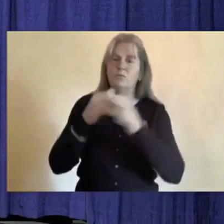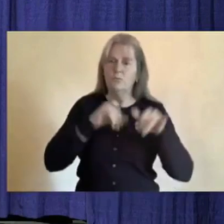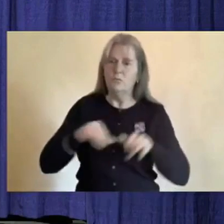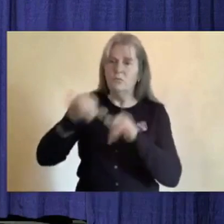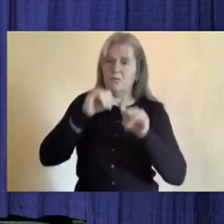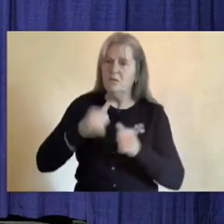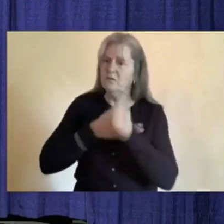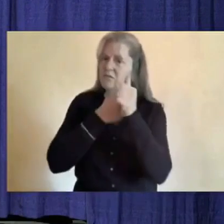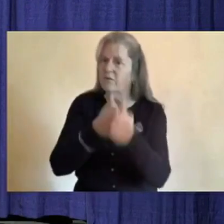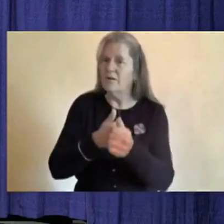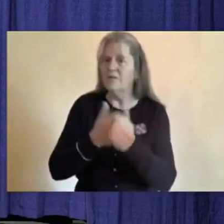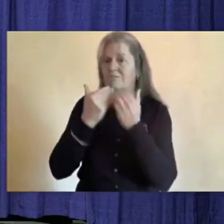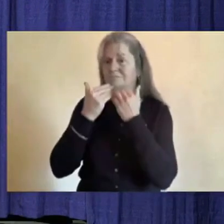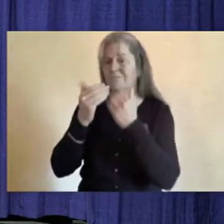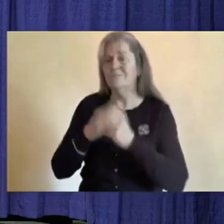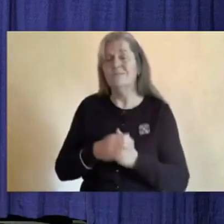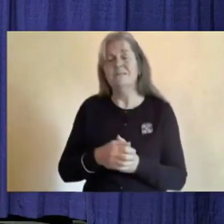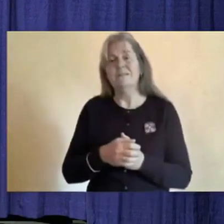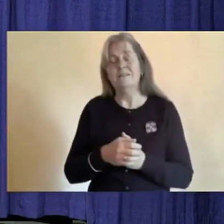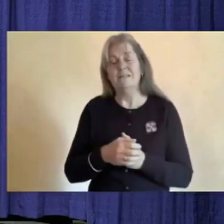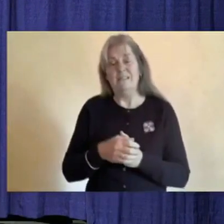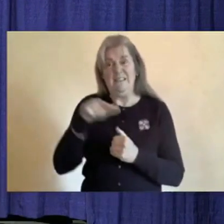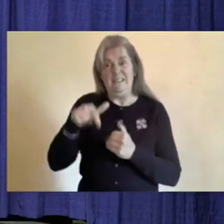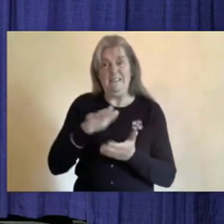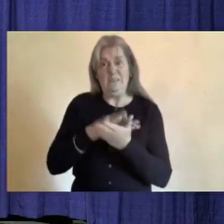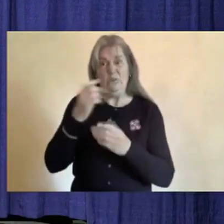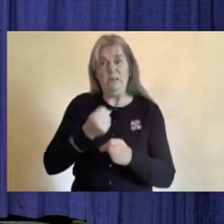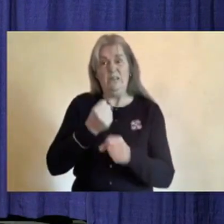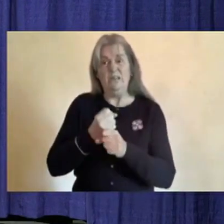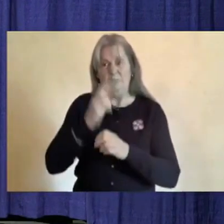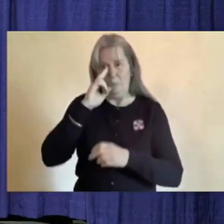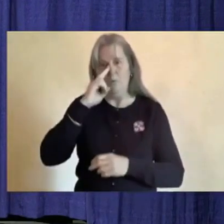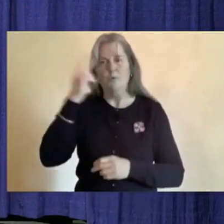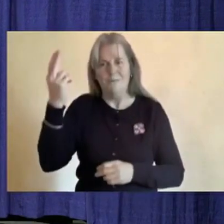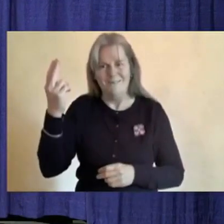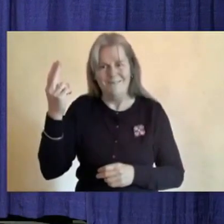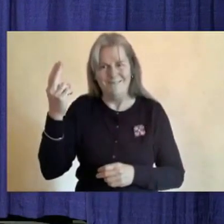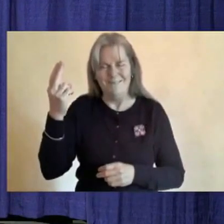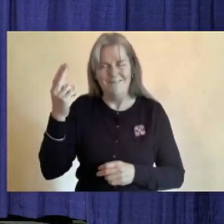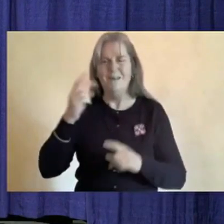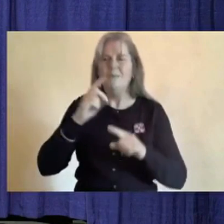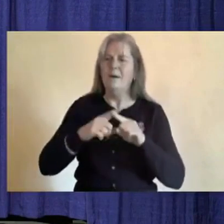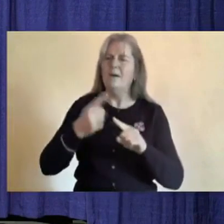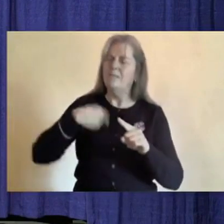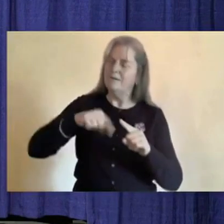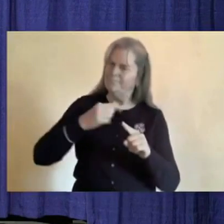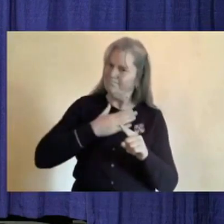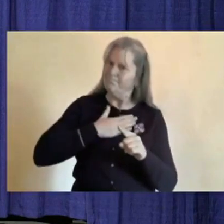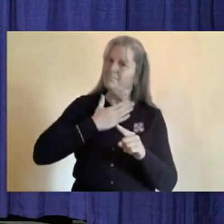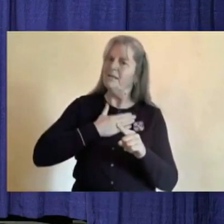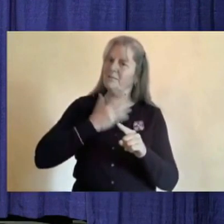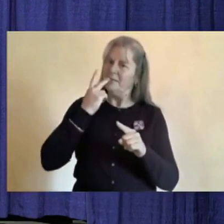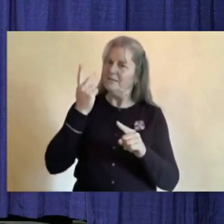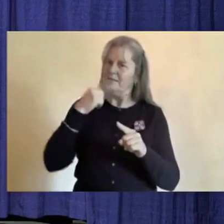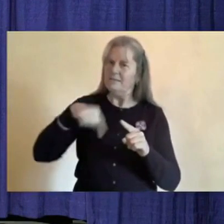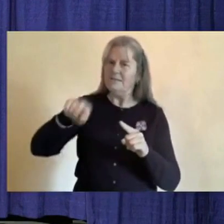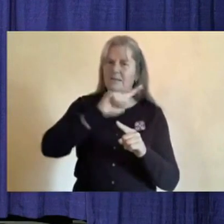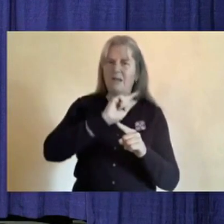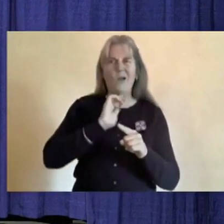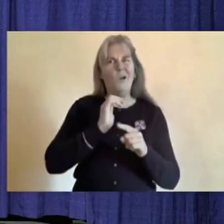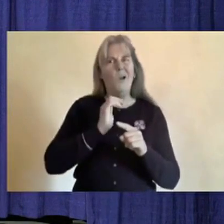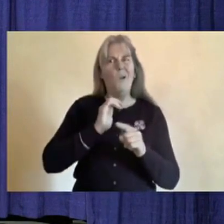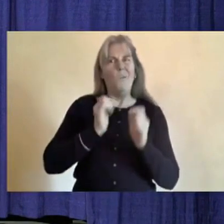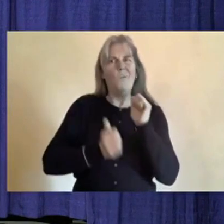This is a school year like no other, but we are pleased that the majority of our schools have been able to